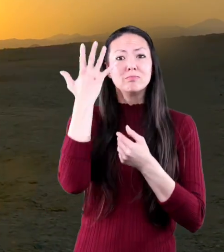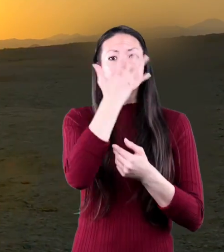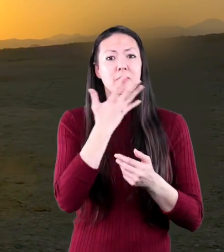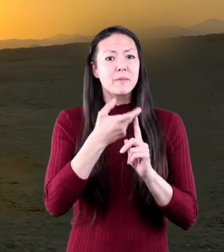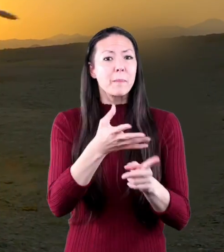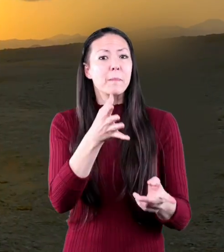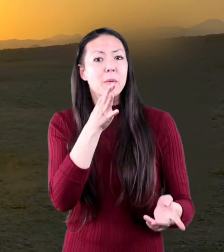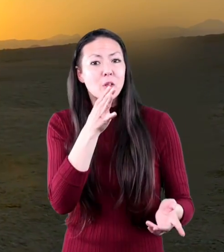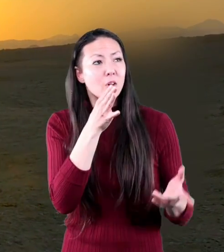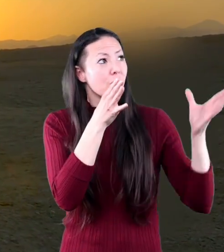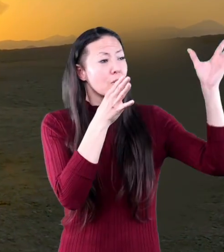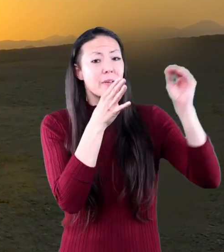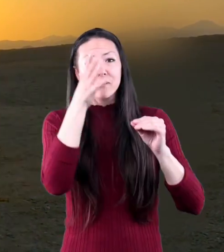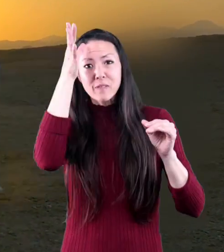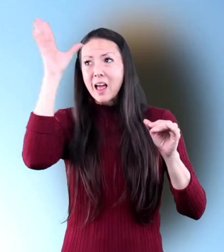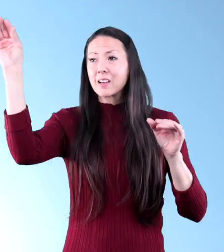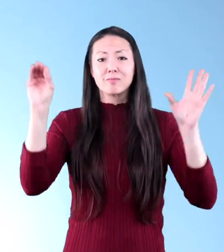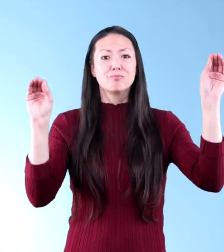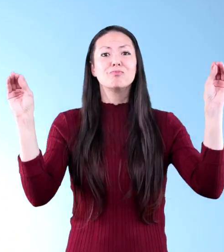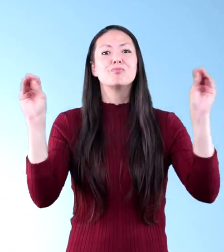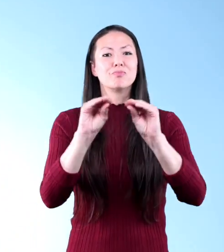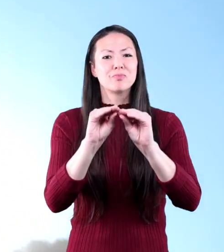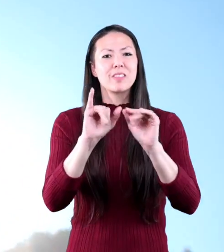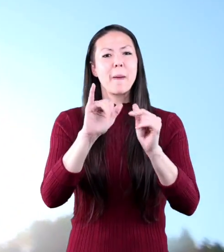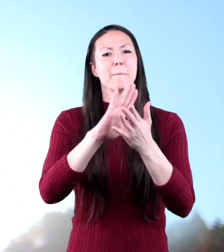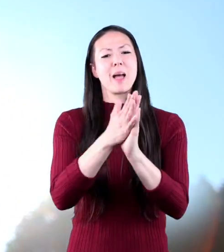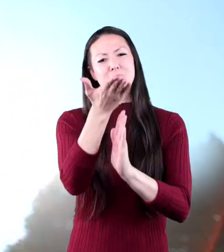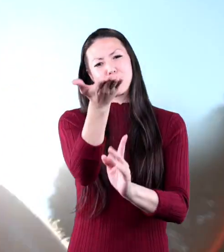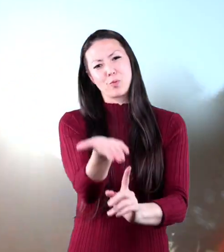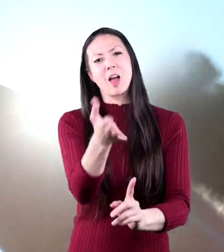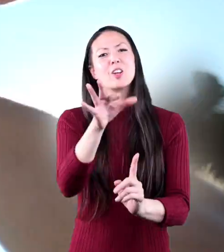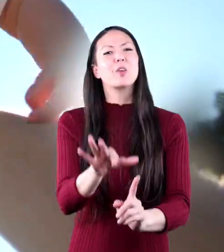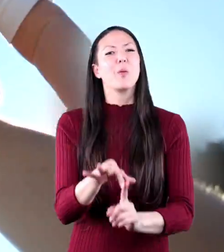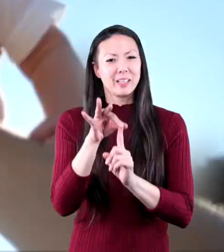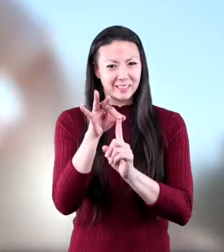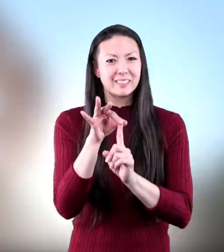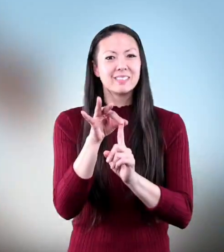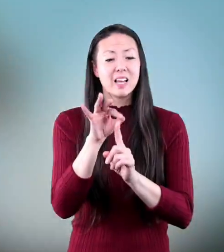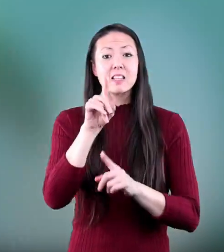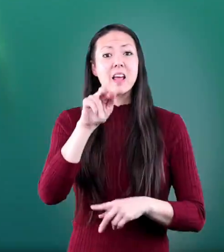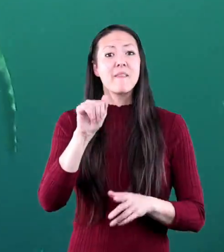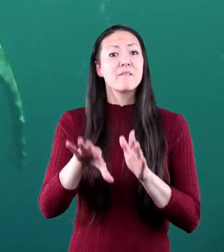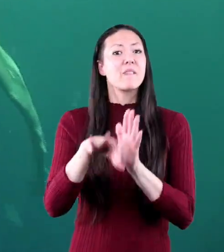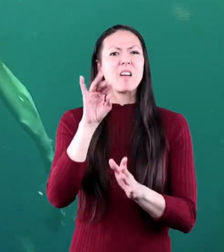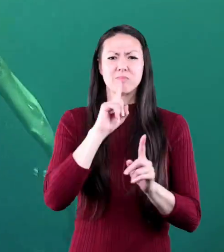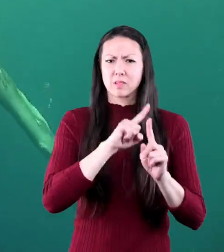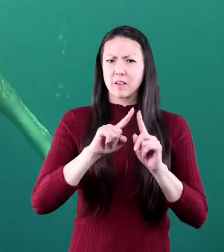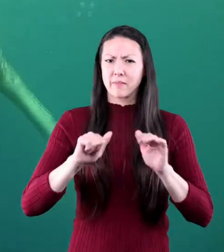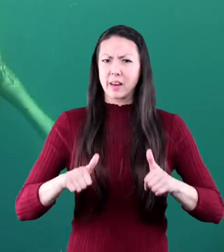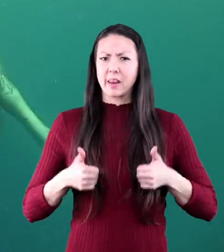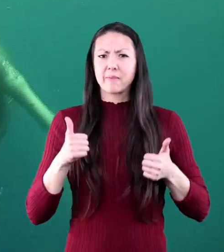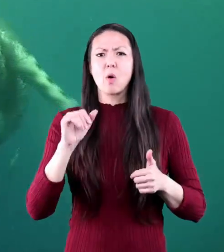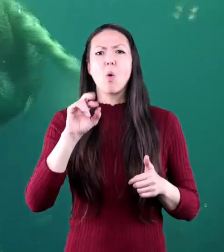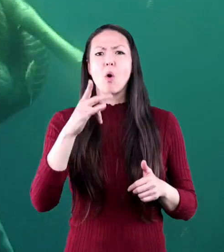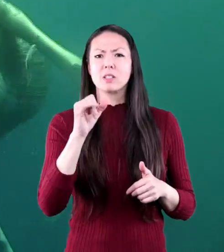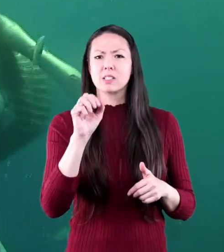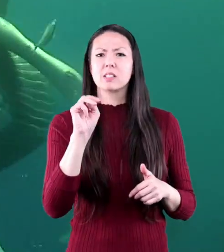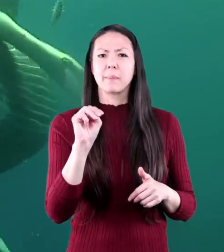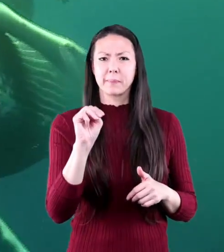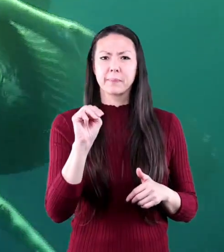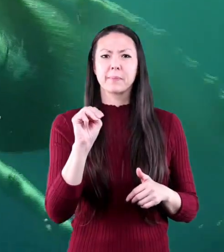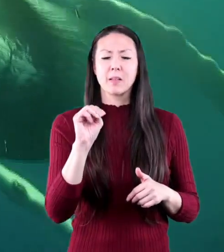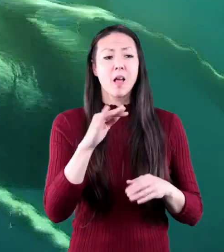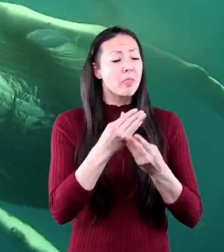from your mother and traits from your father. And this is what makes you unique. DNA is found in all living